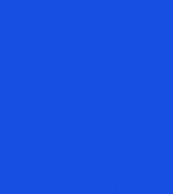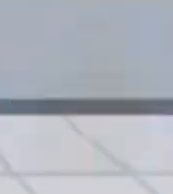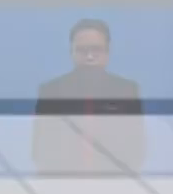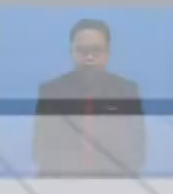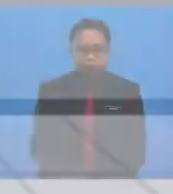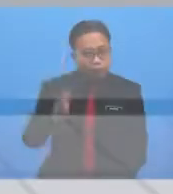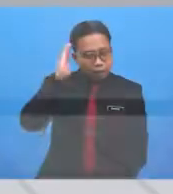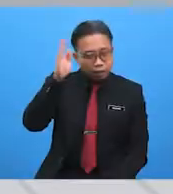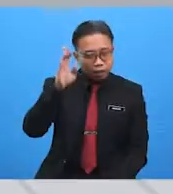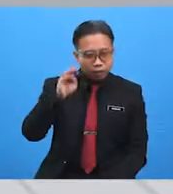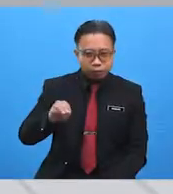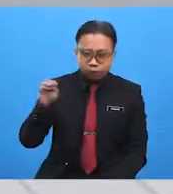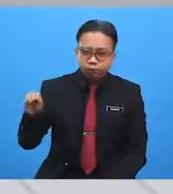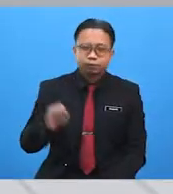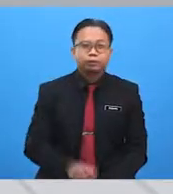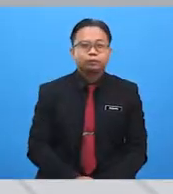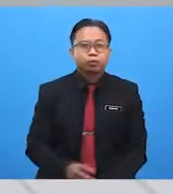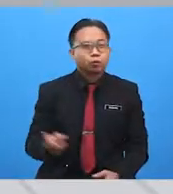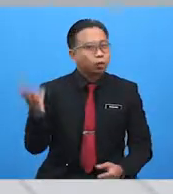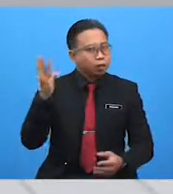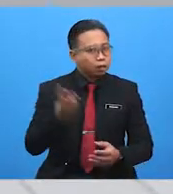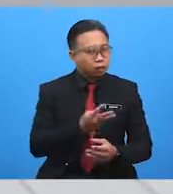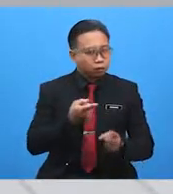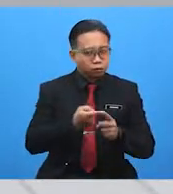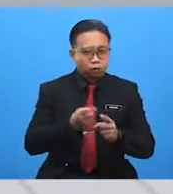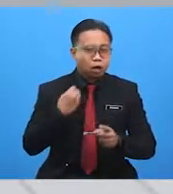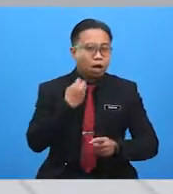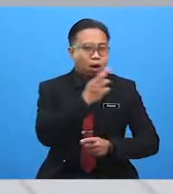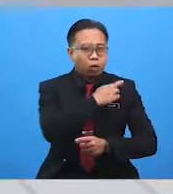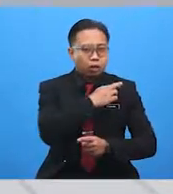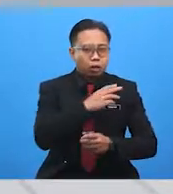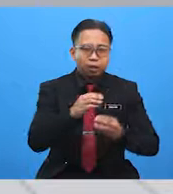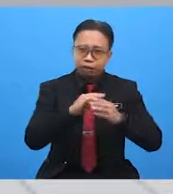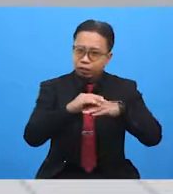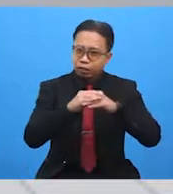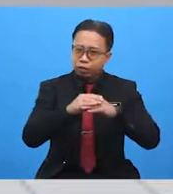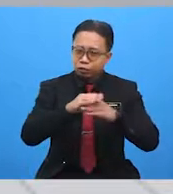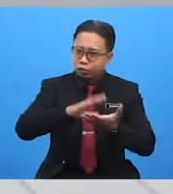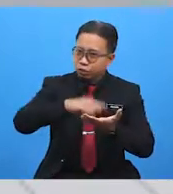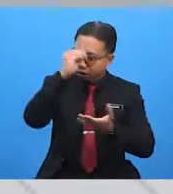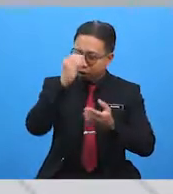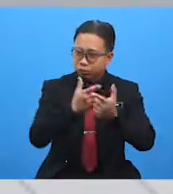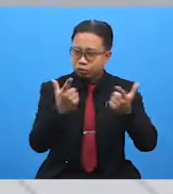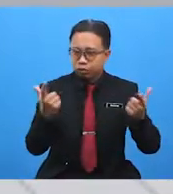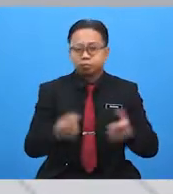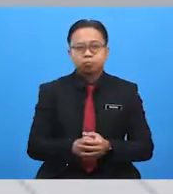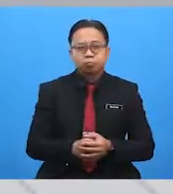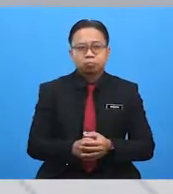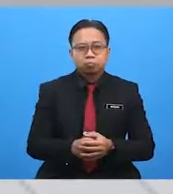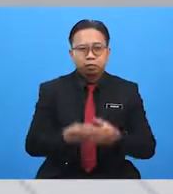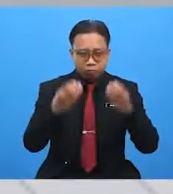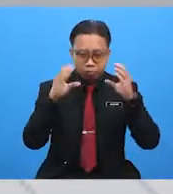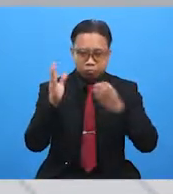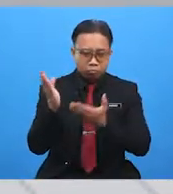Hello, students. Welcome to our English language lesson. I am Ifis